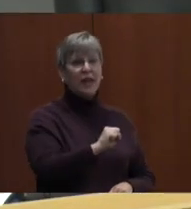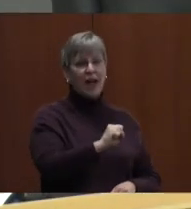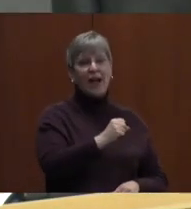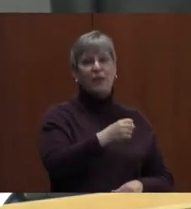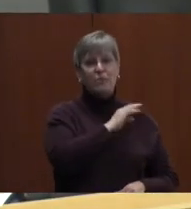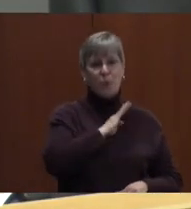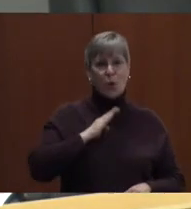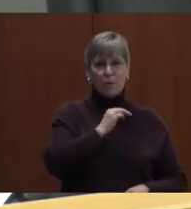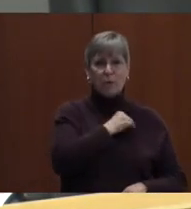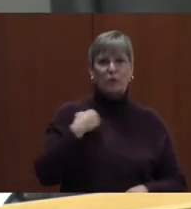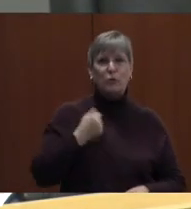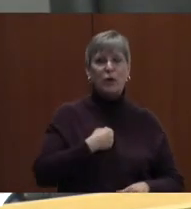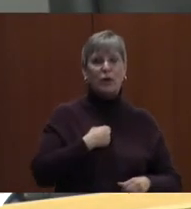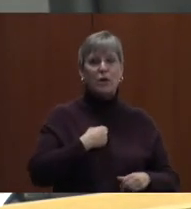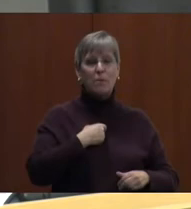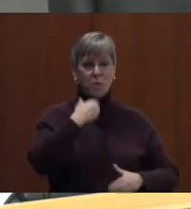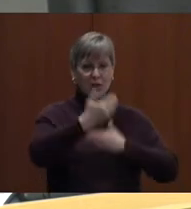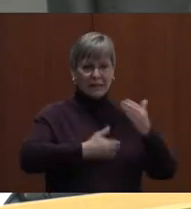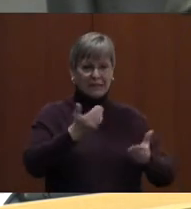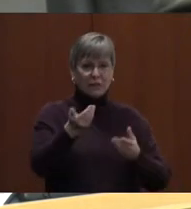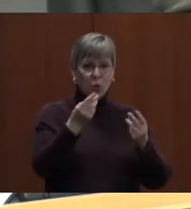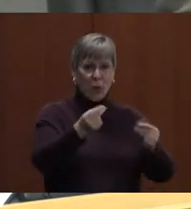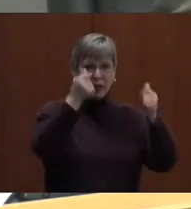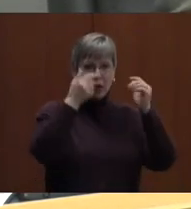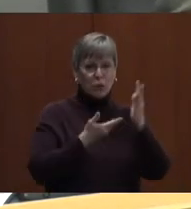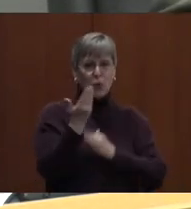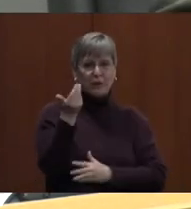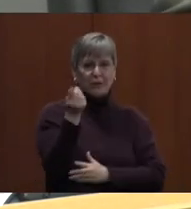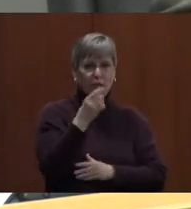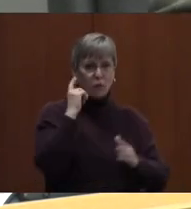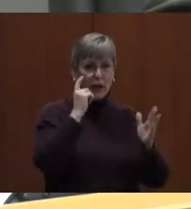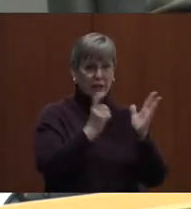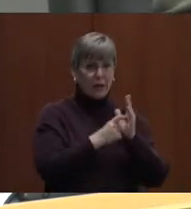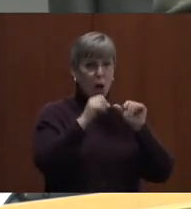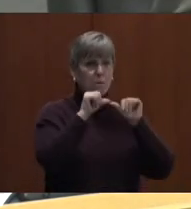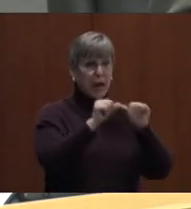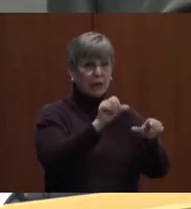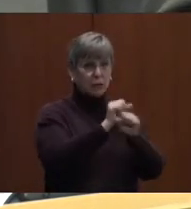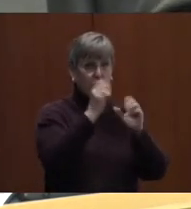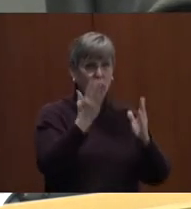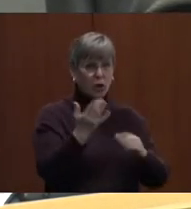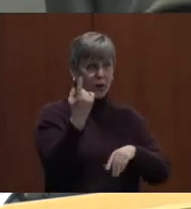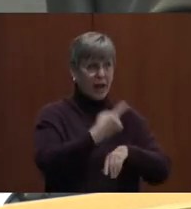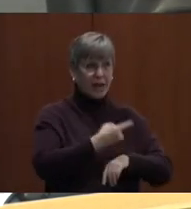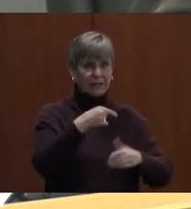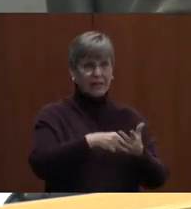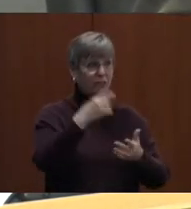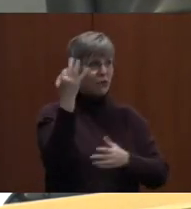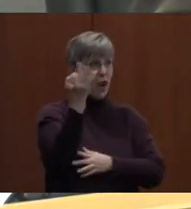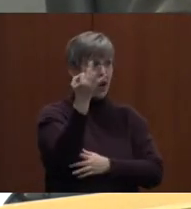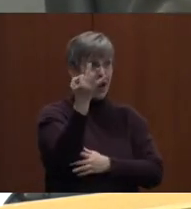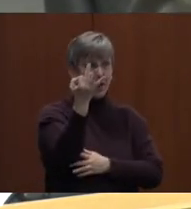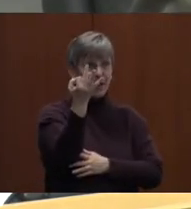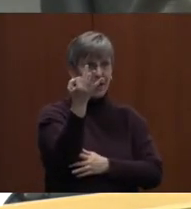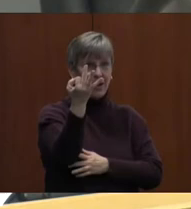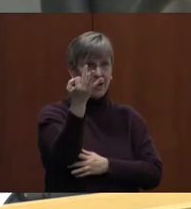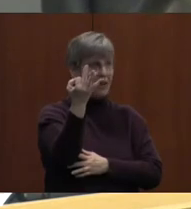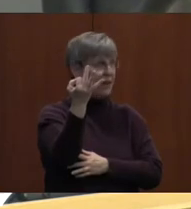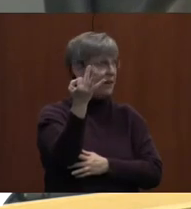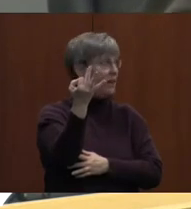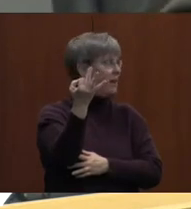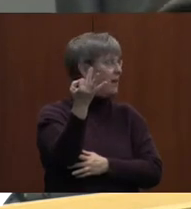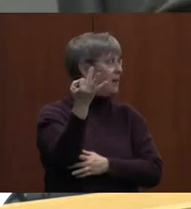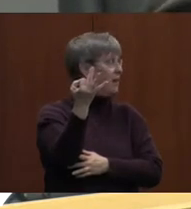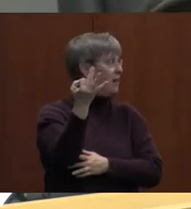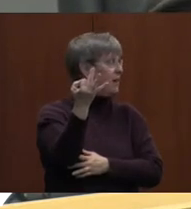through several recognitions, the first of which is Maintenance Worker Day, which is this Friday. Our trades team